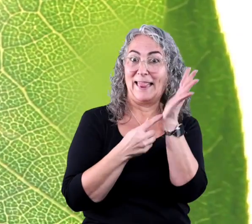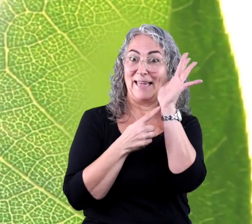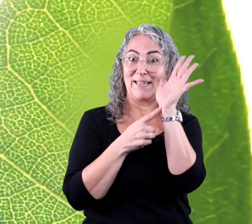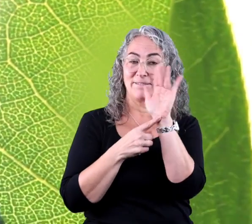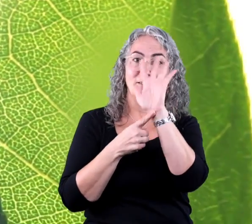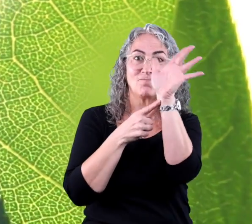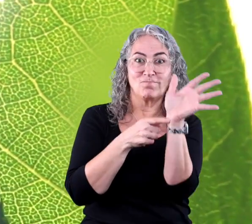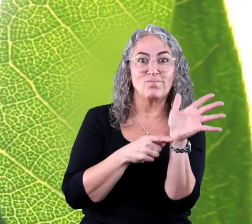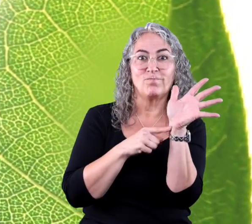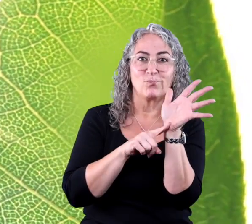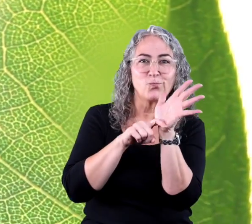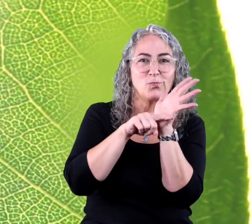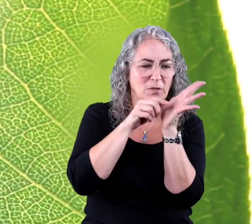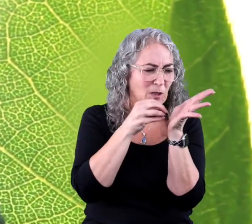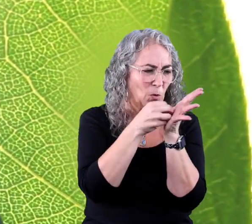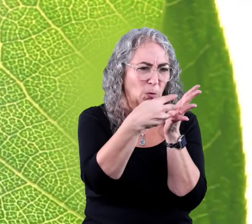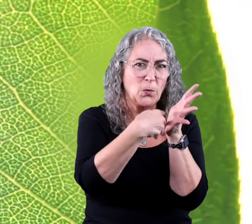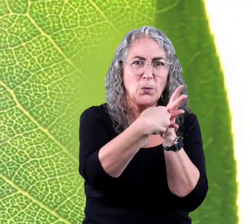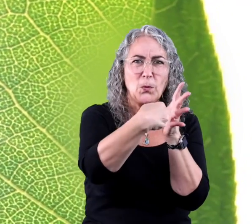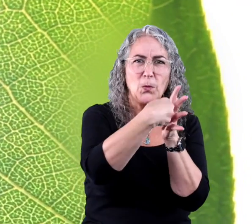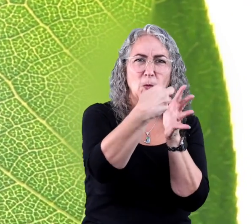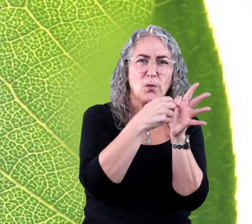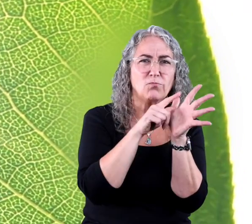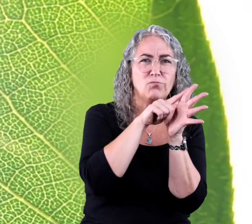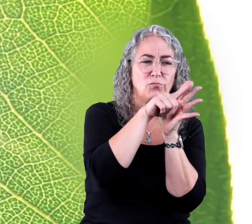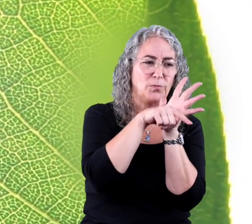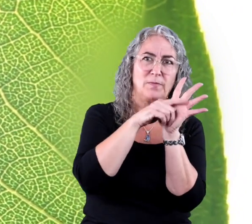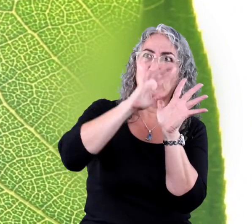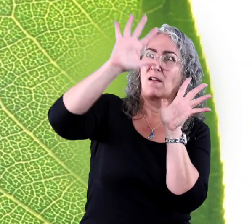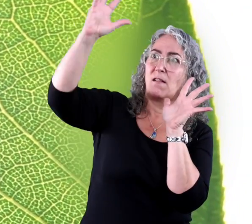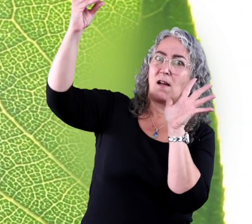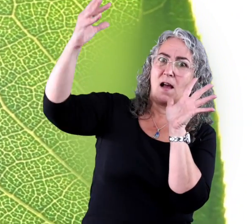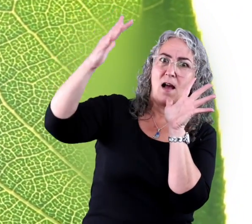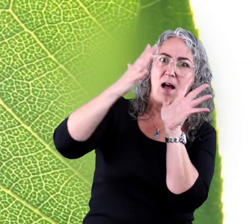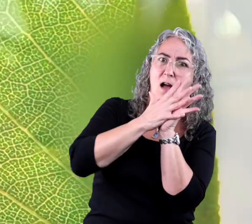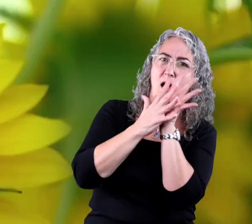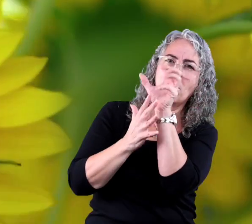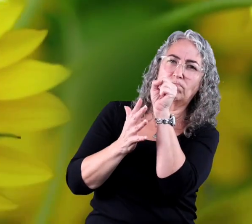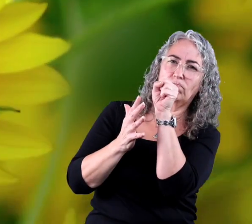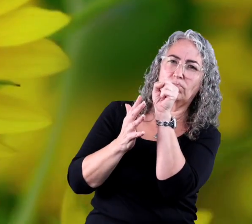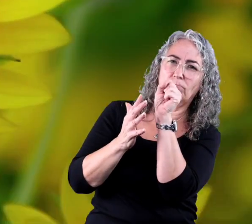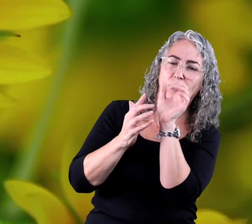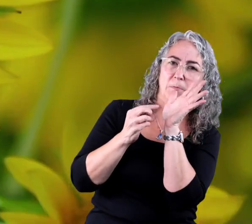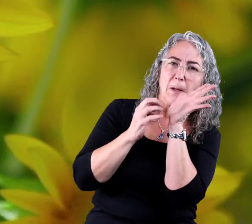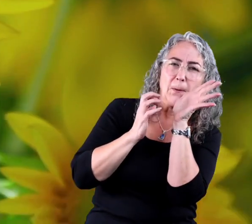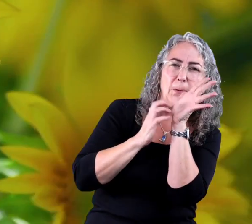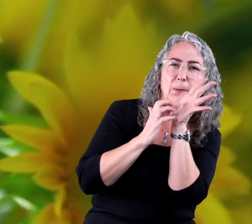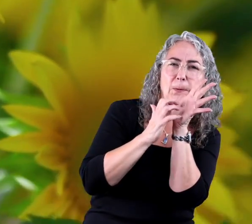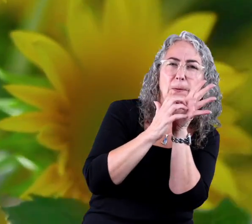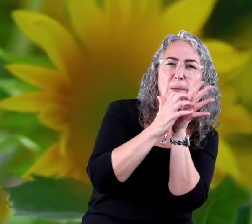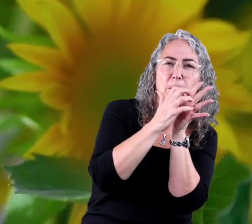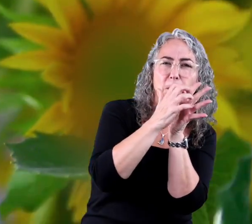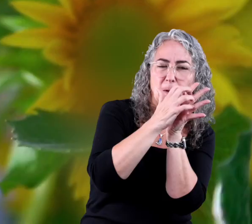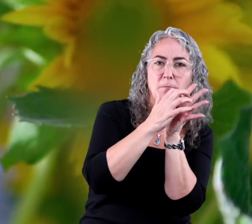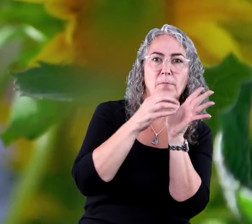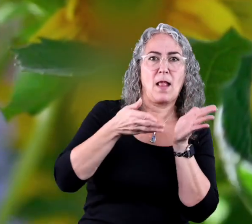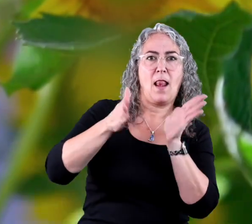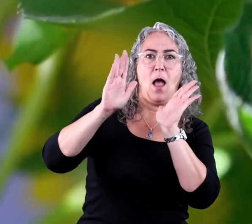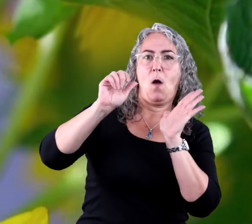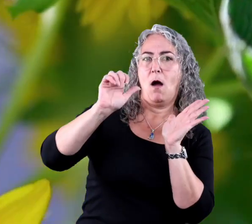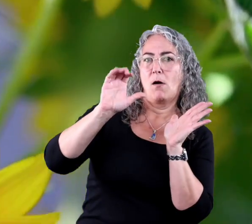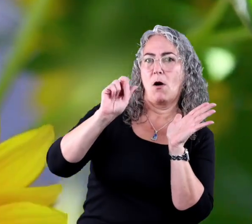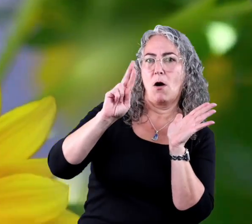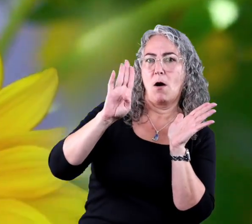The tubes then send the water to the leaves where the sunlight is captured. Tiny holes in the leaves allow carbon